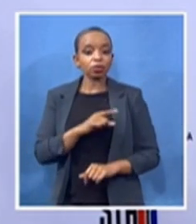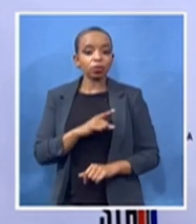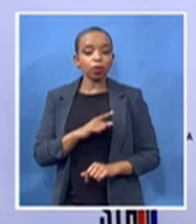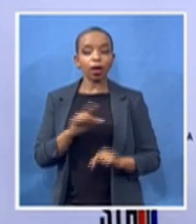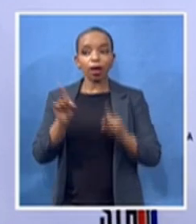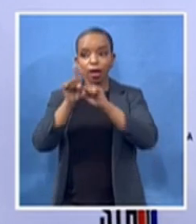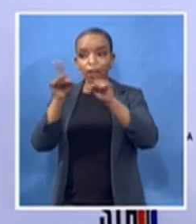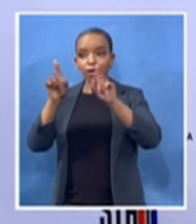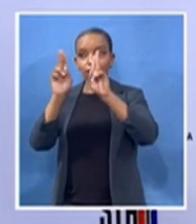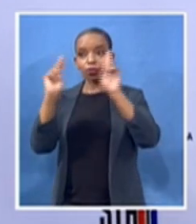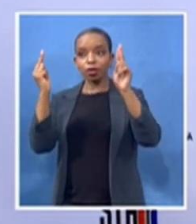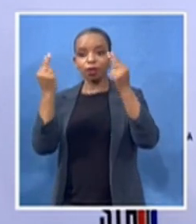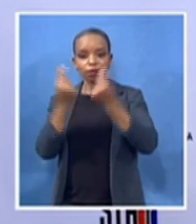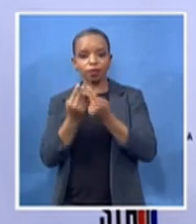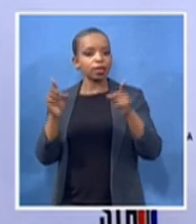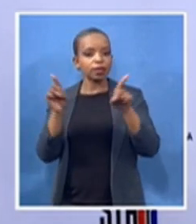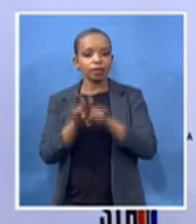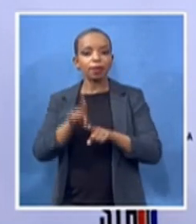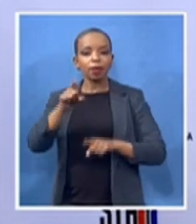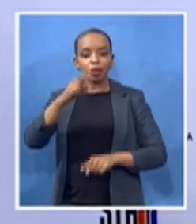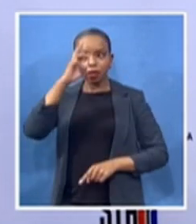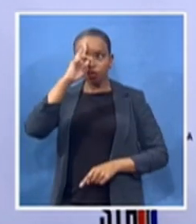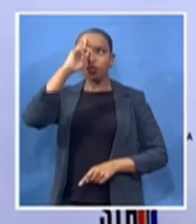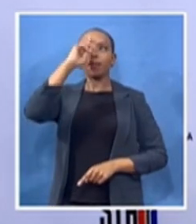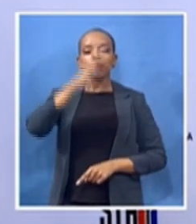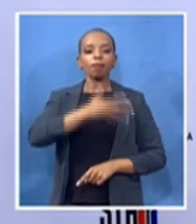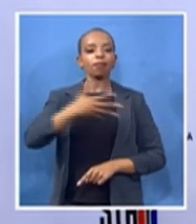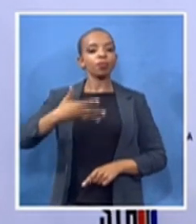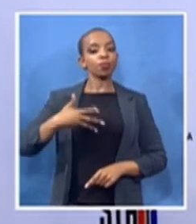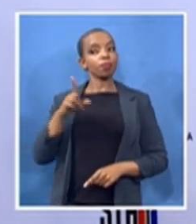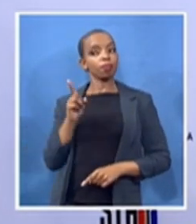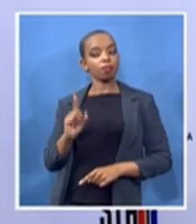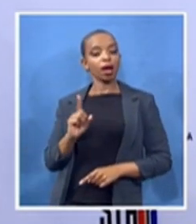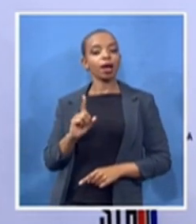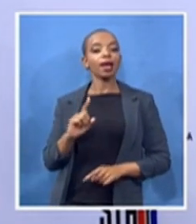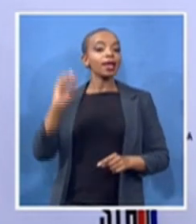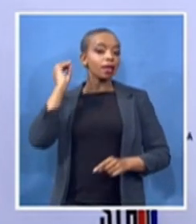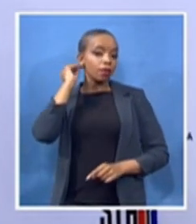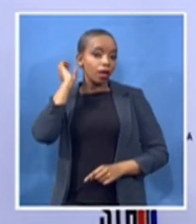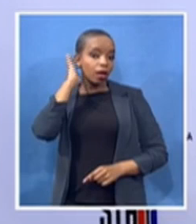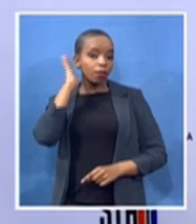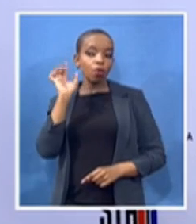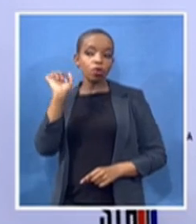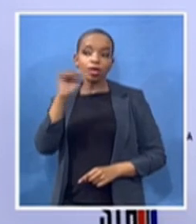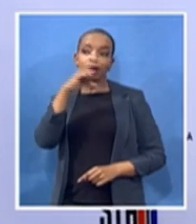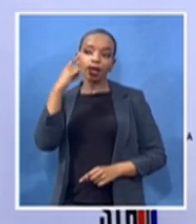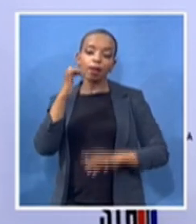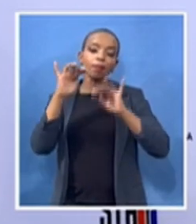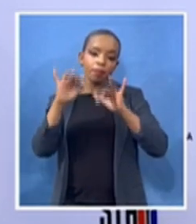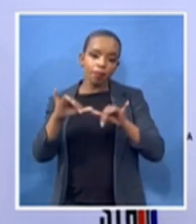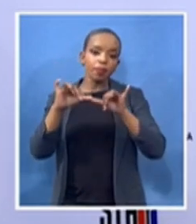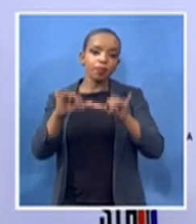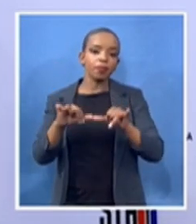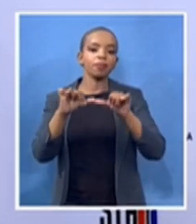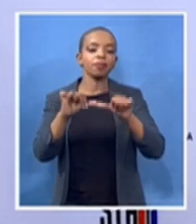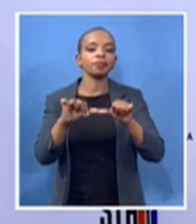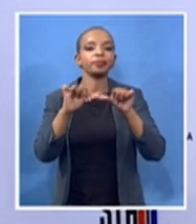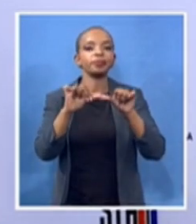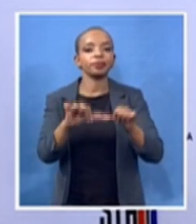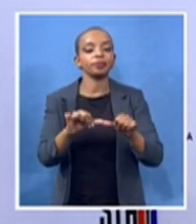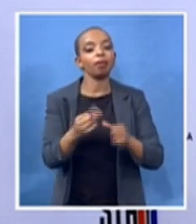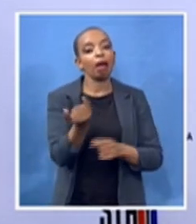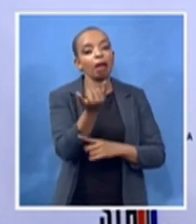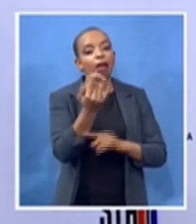memory alive also educate those who are attending at those universities take for example the university where i